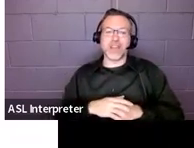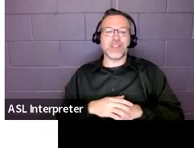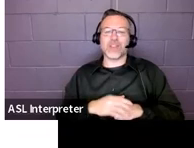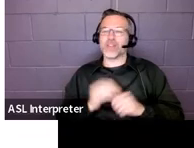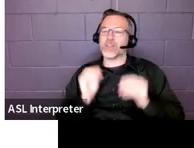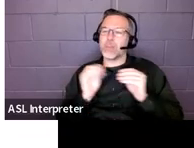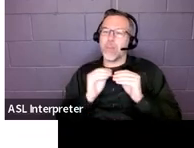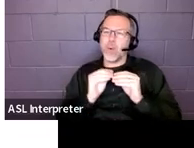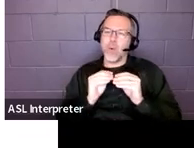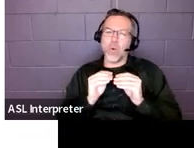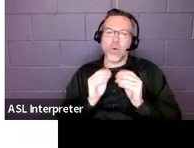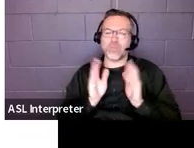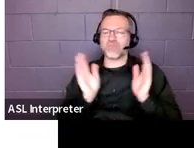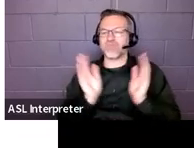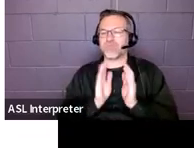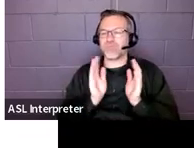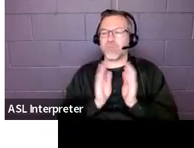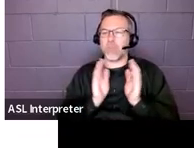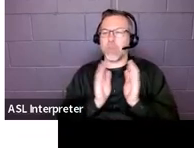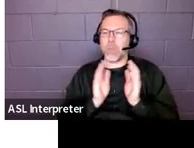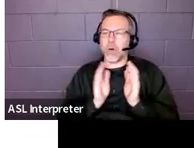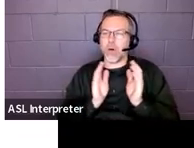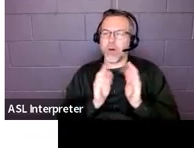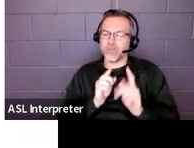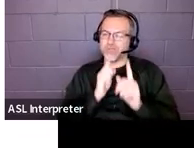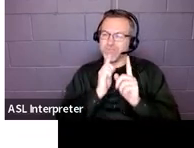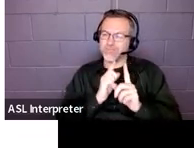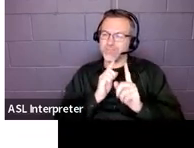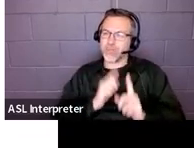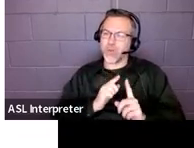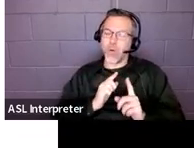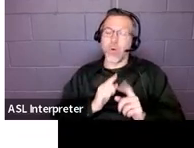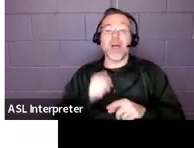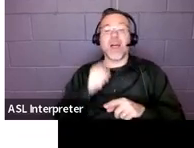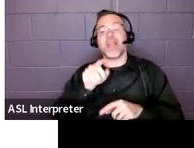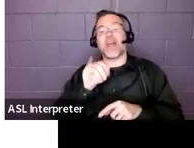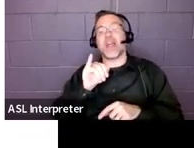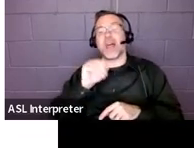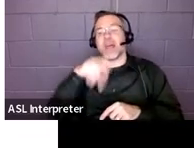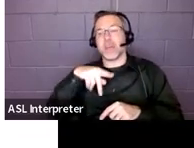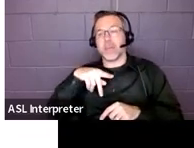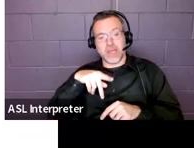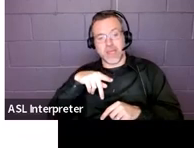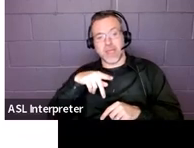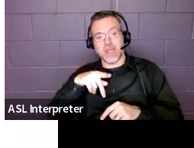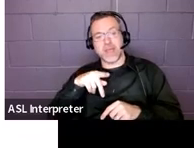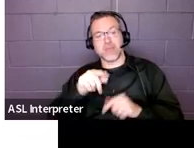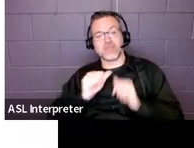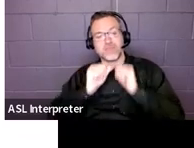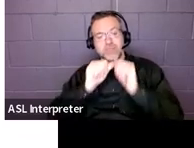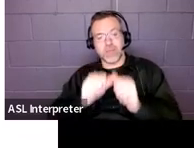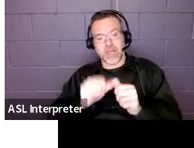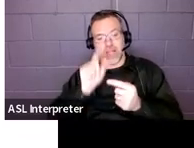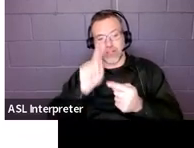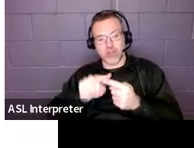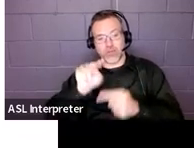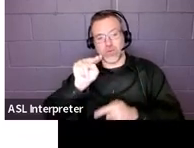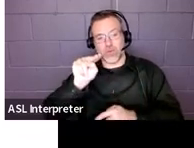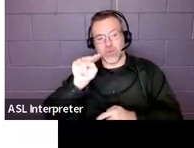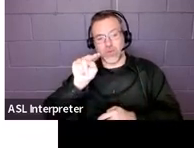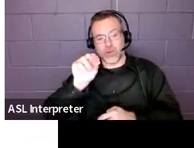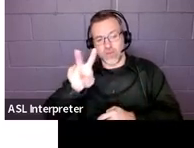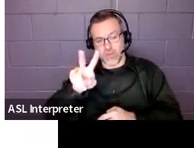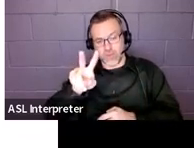chunks. So, you can see that this IEP goes to November. So, it started in